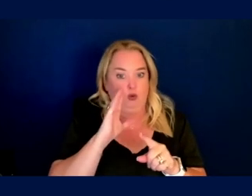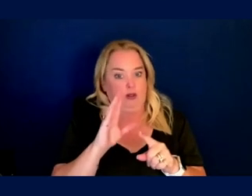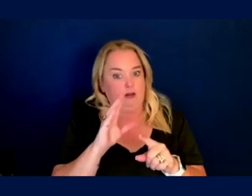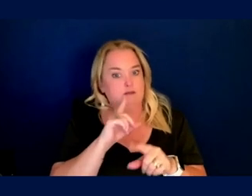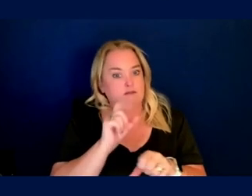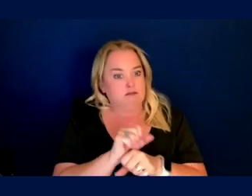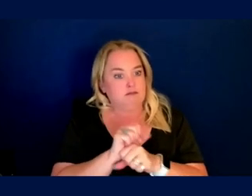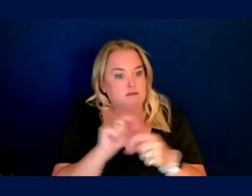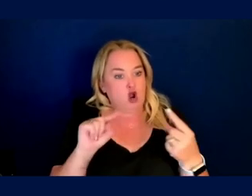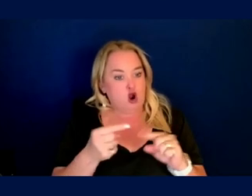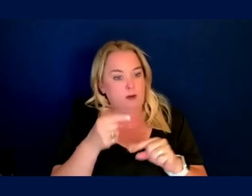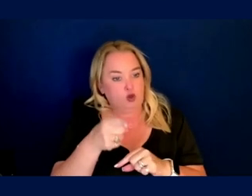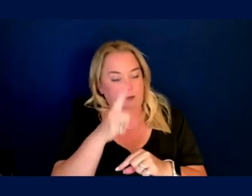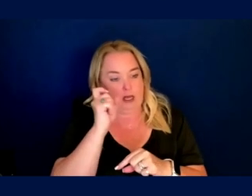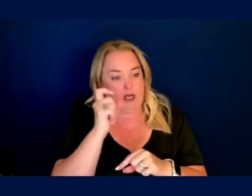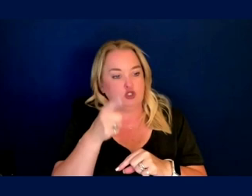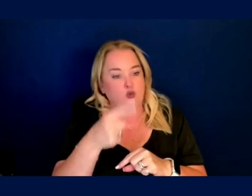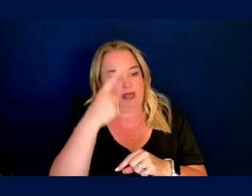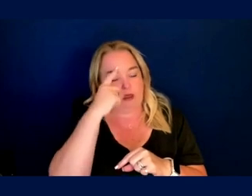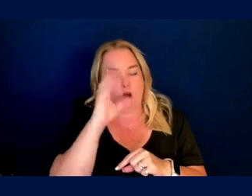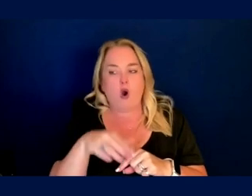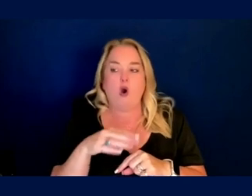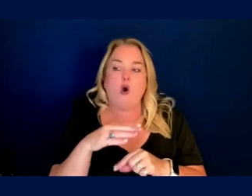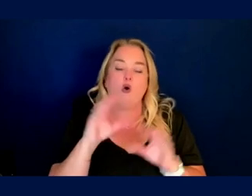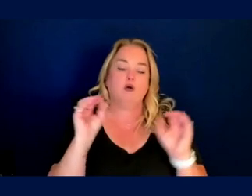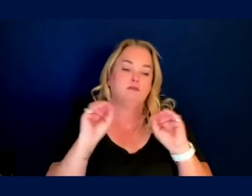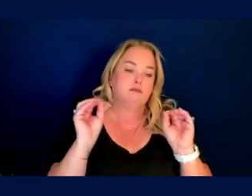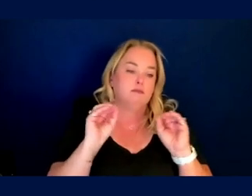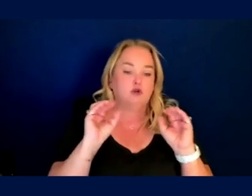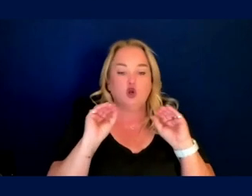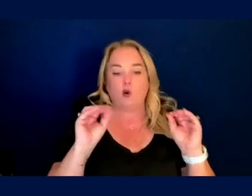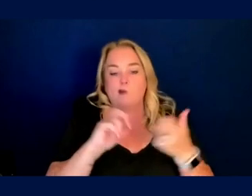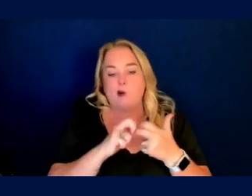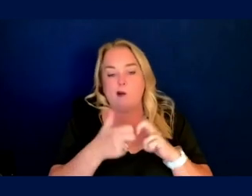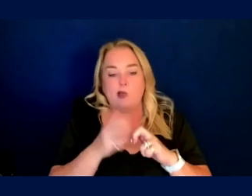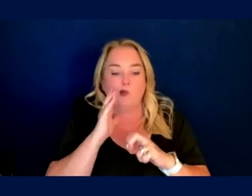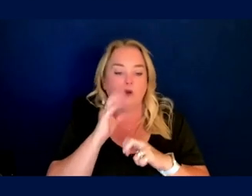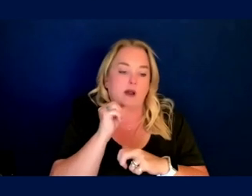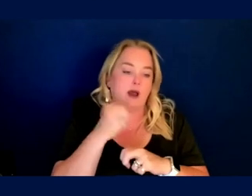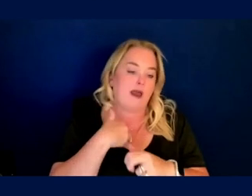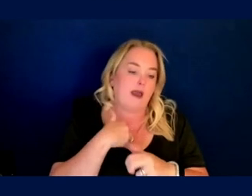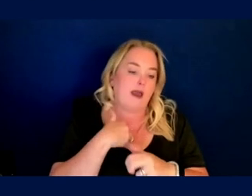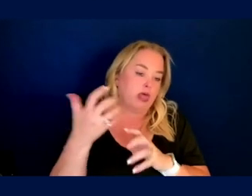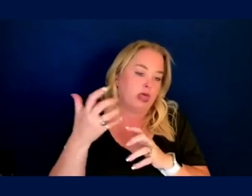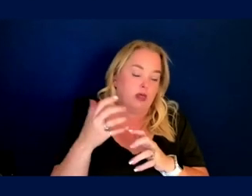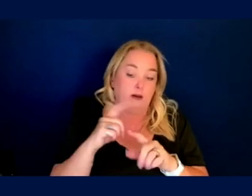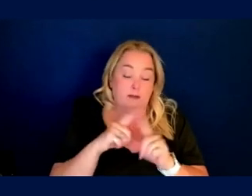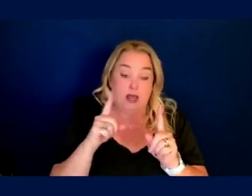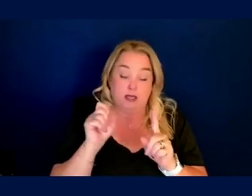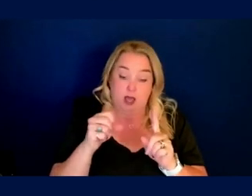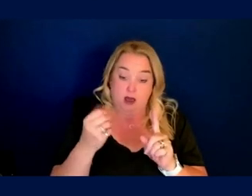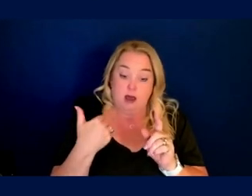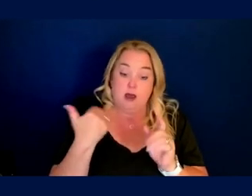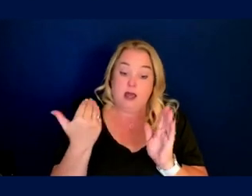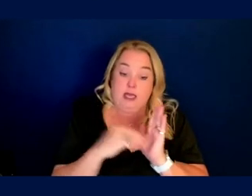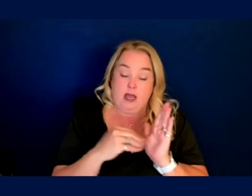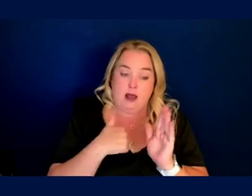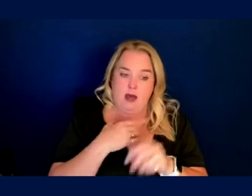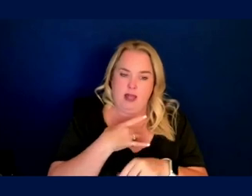because you just assume that they're under control or they're not going to go wrong or whatever. So again, I like this idea that